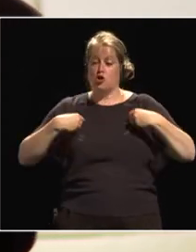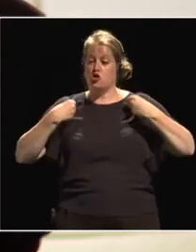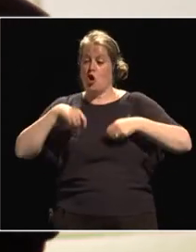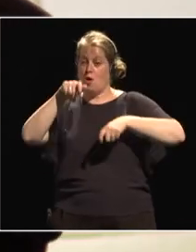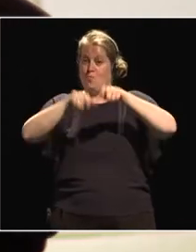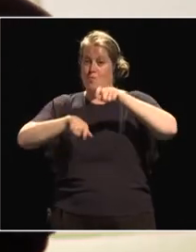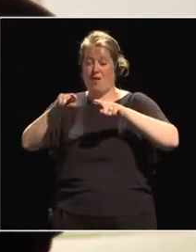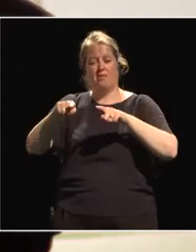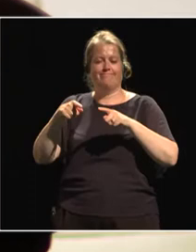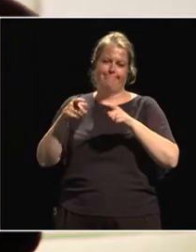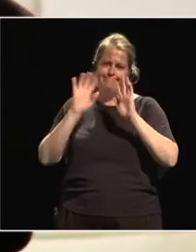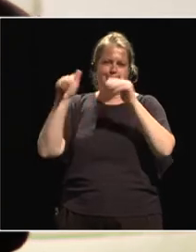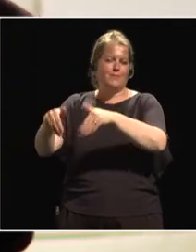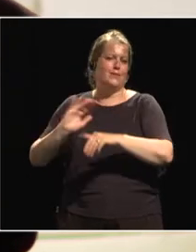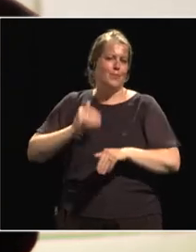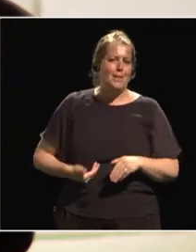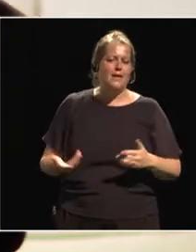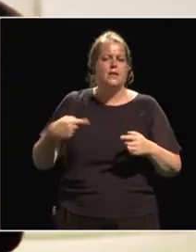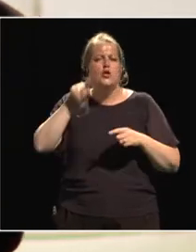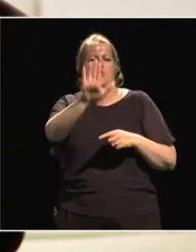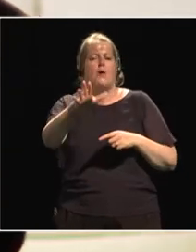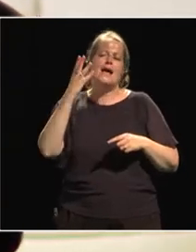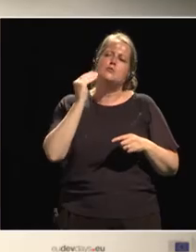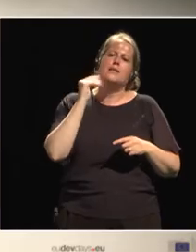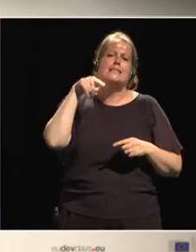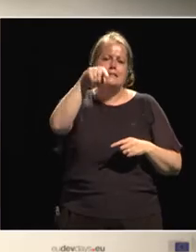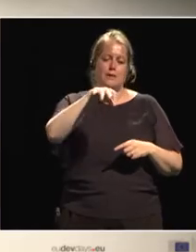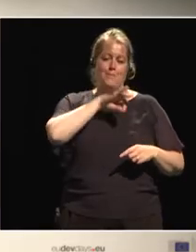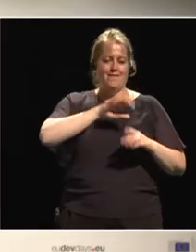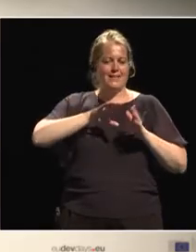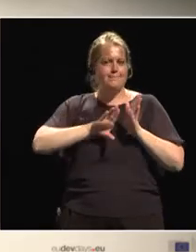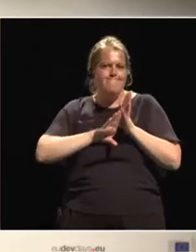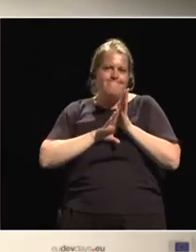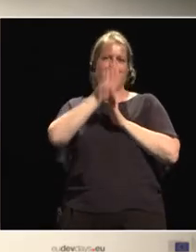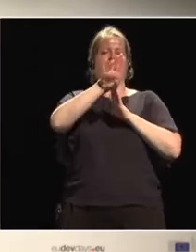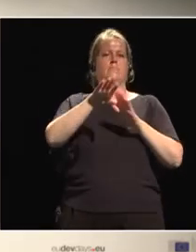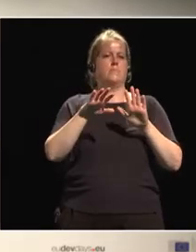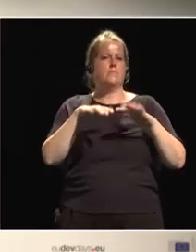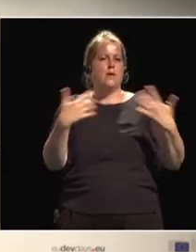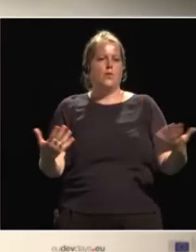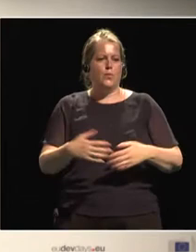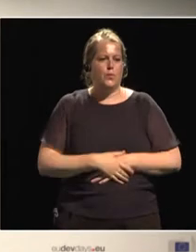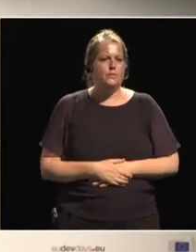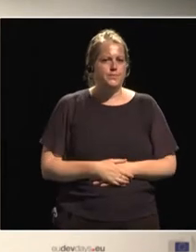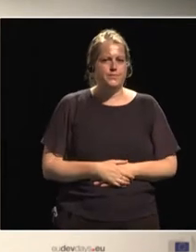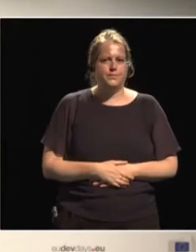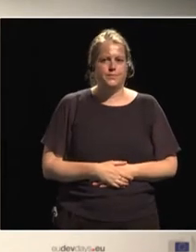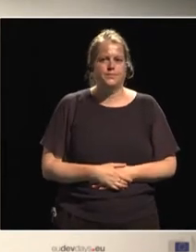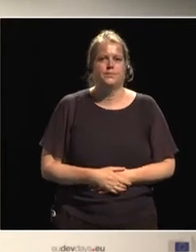women, you know, what are the experiences in terms of maximizing these benefits from the agroindustrial parks? Thank you.